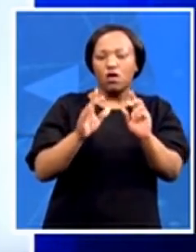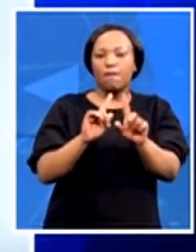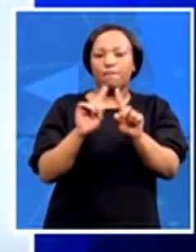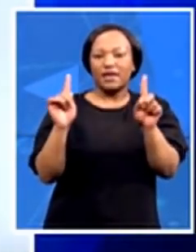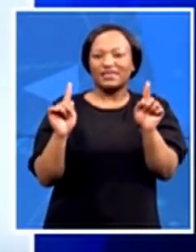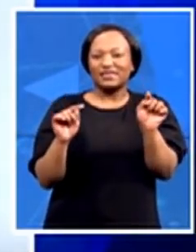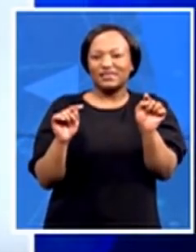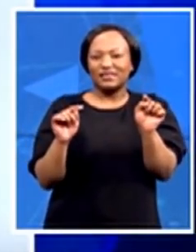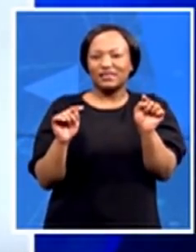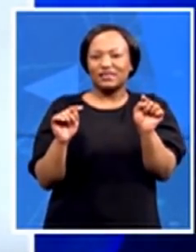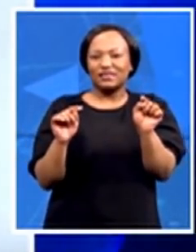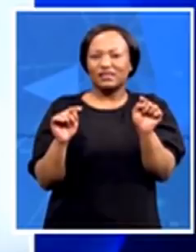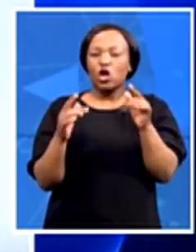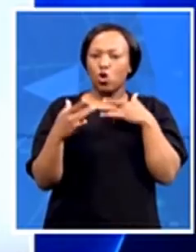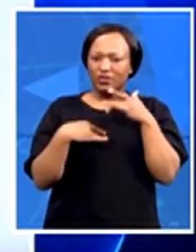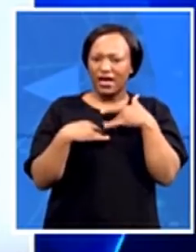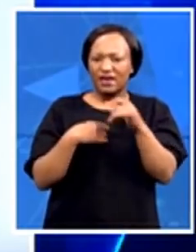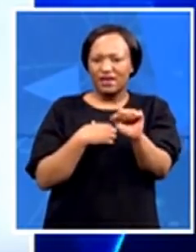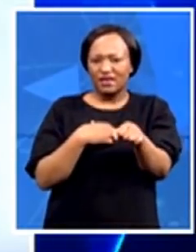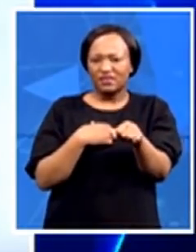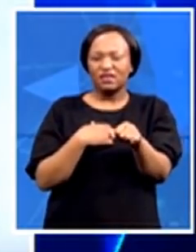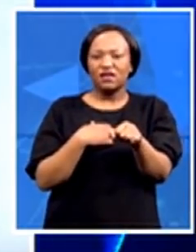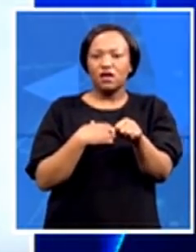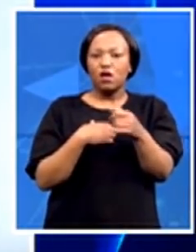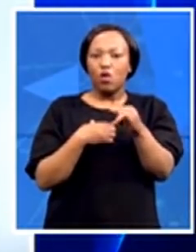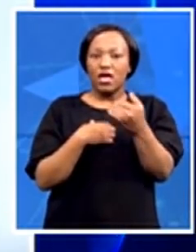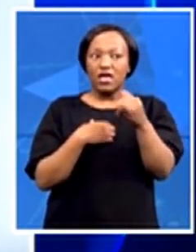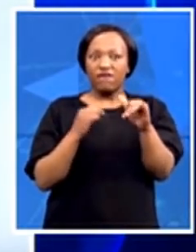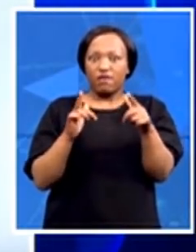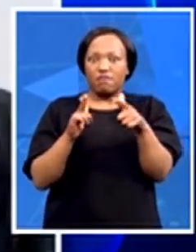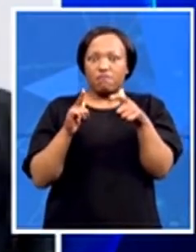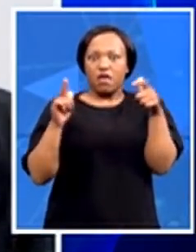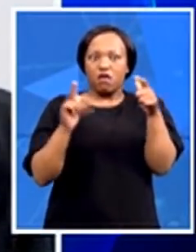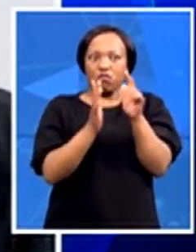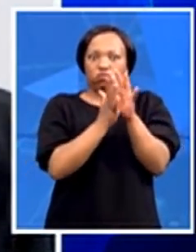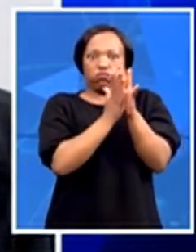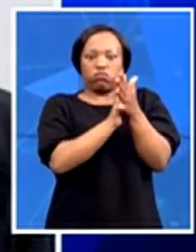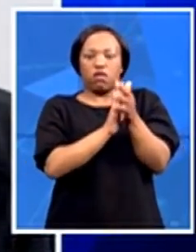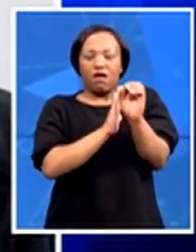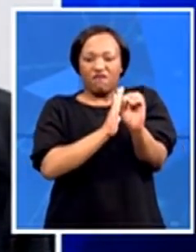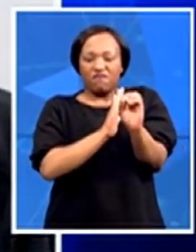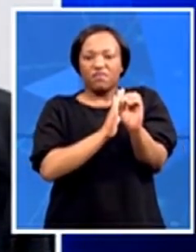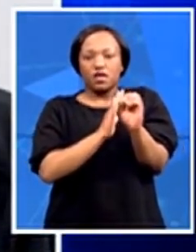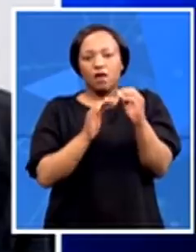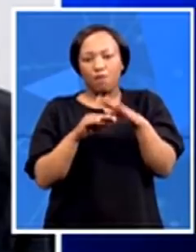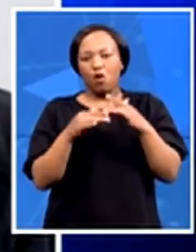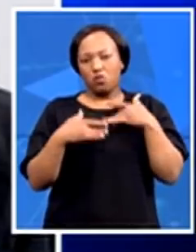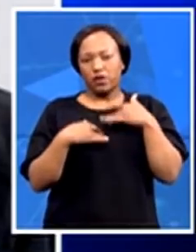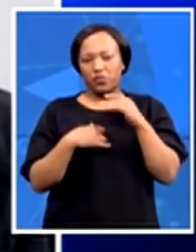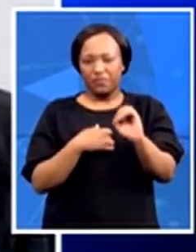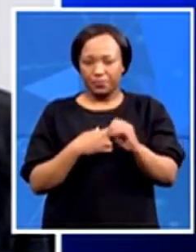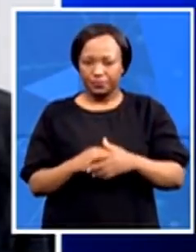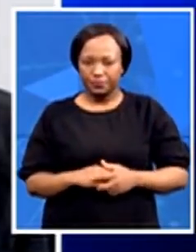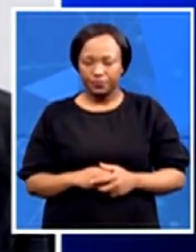especially if it grows much, much, much larger, which clearly seems to the case. Yeah. Really, are we overstretched? But just